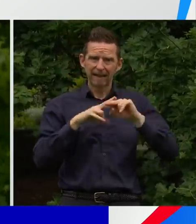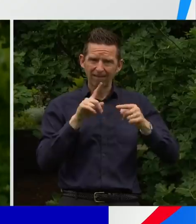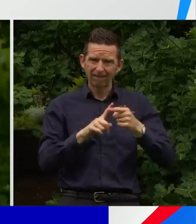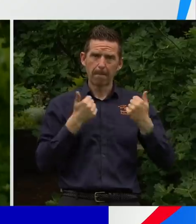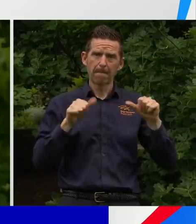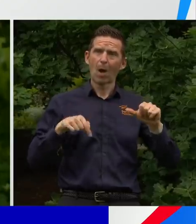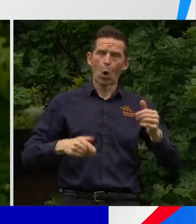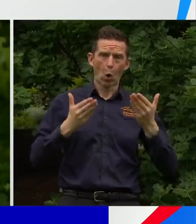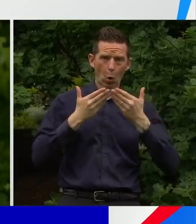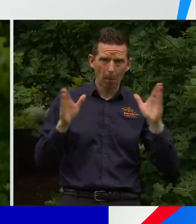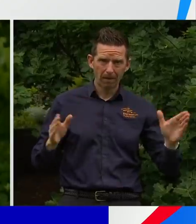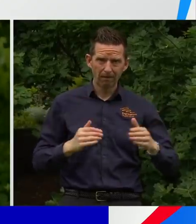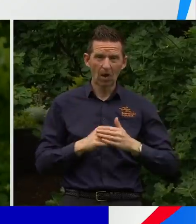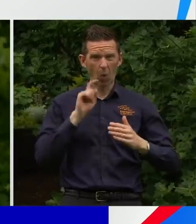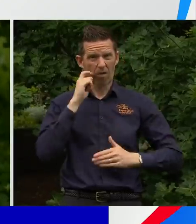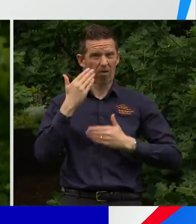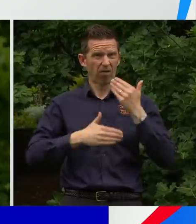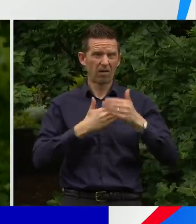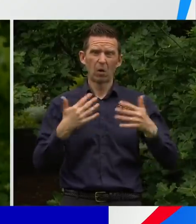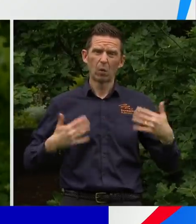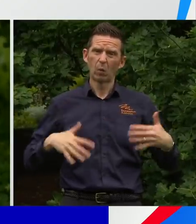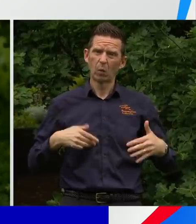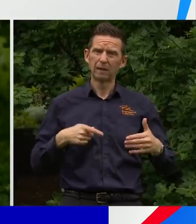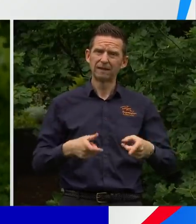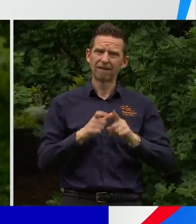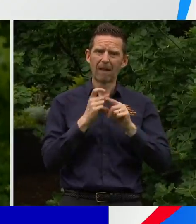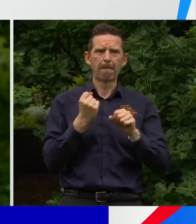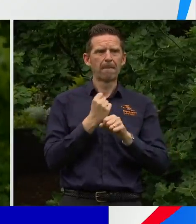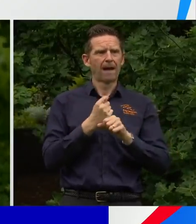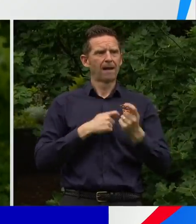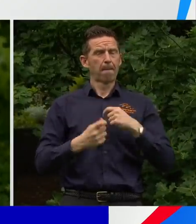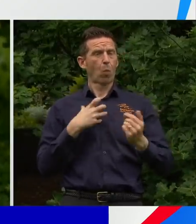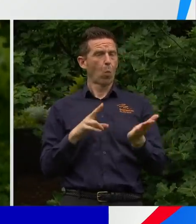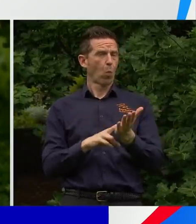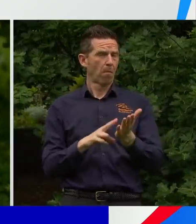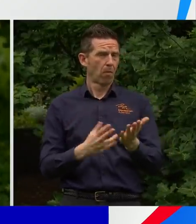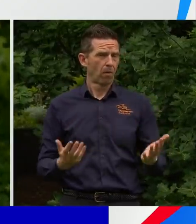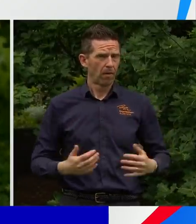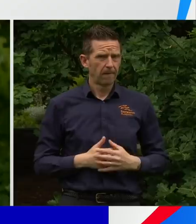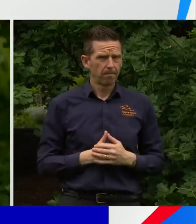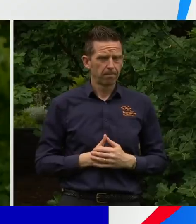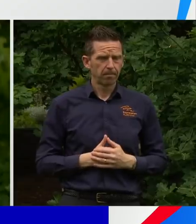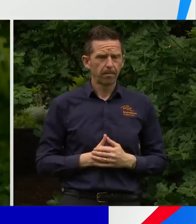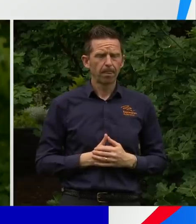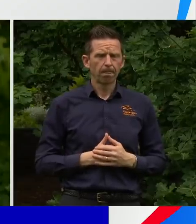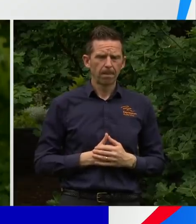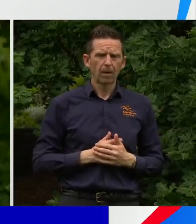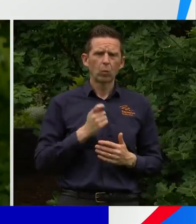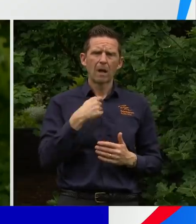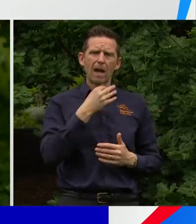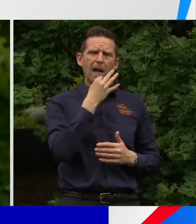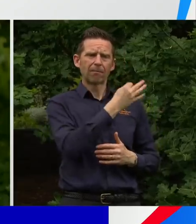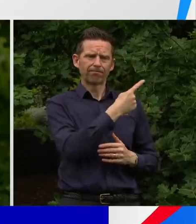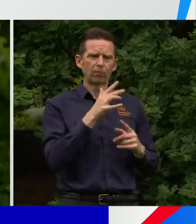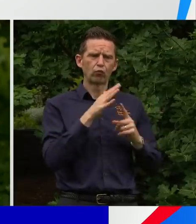and to move through this very difficult gateway to normalize this. Now, just before I ask Brett to make a few comments, I just wanted to